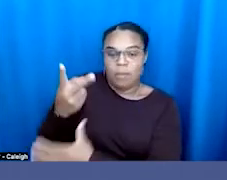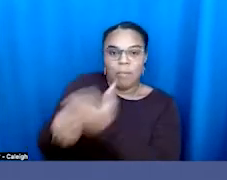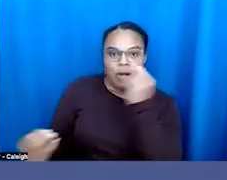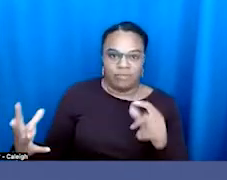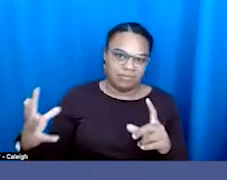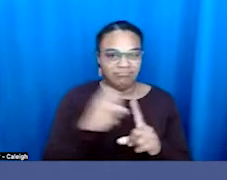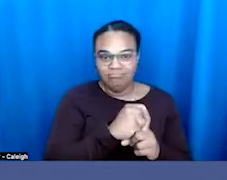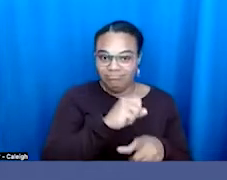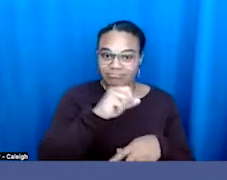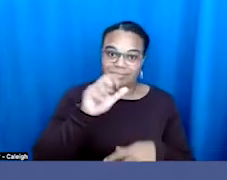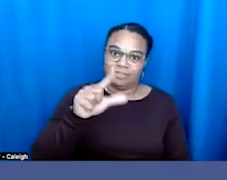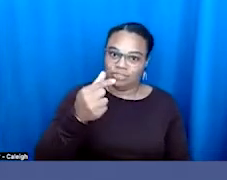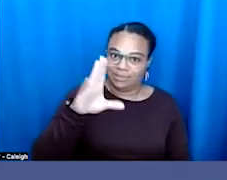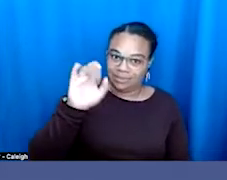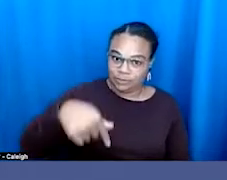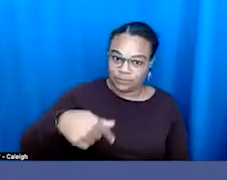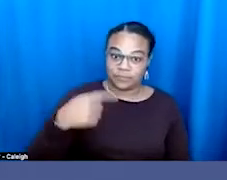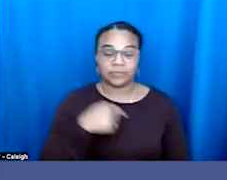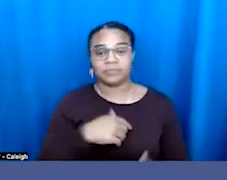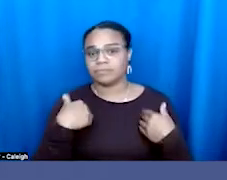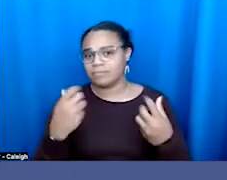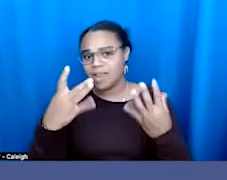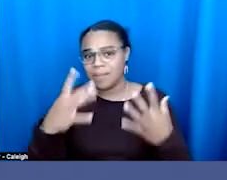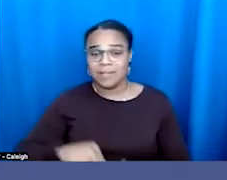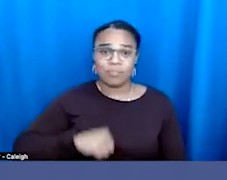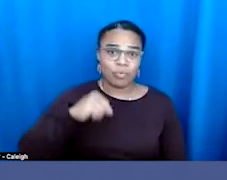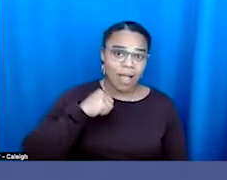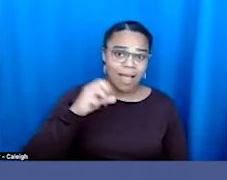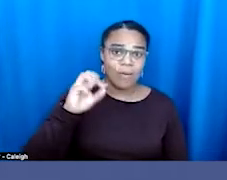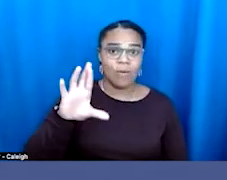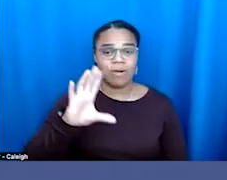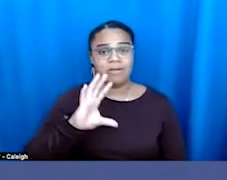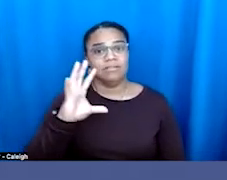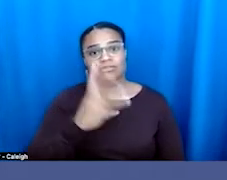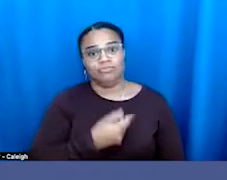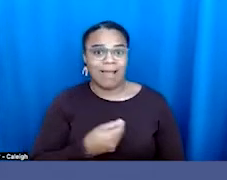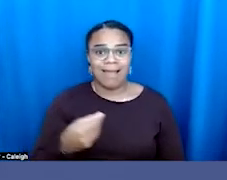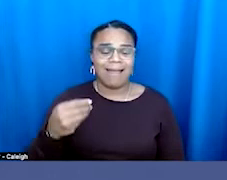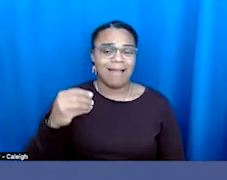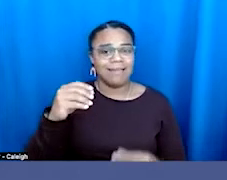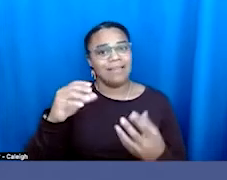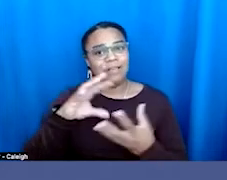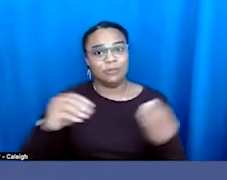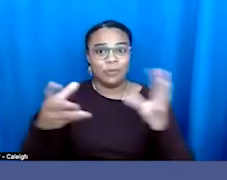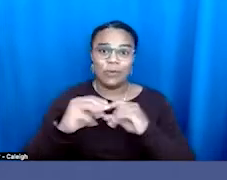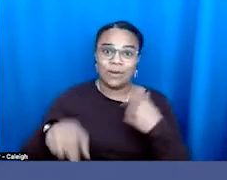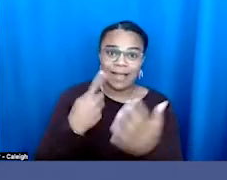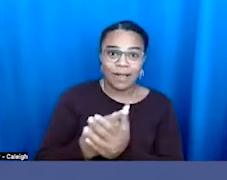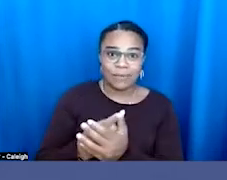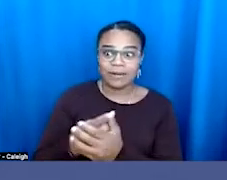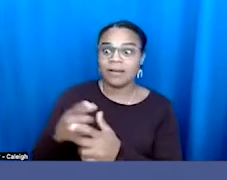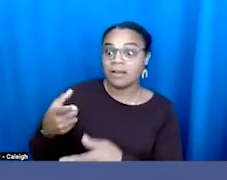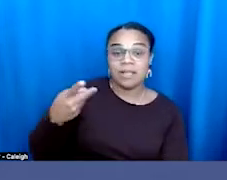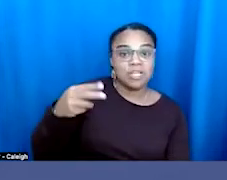prides or drag story hours where we have seen Proud Boys turn up to intimidate, harass